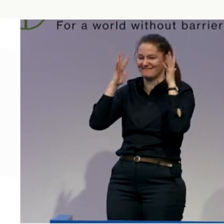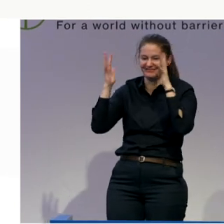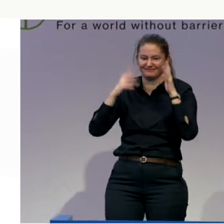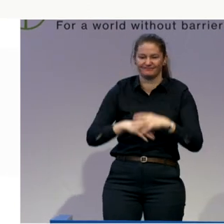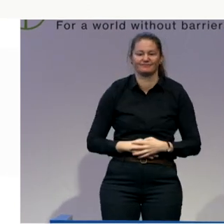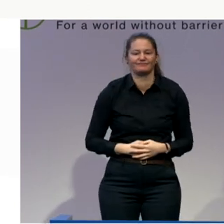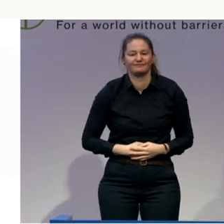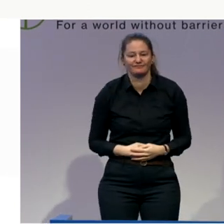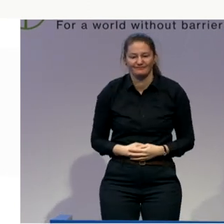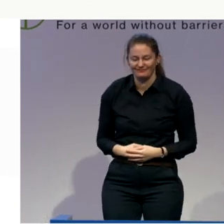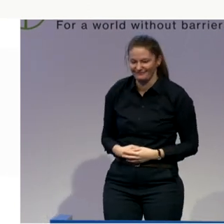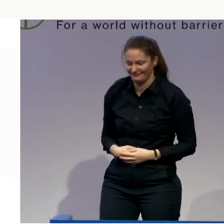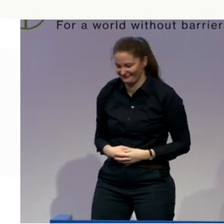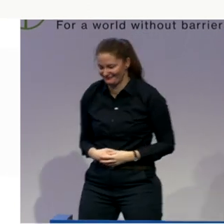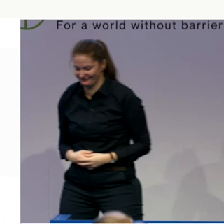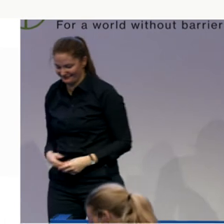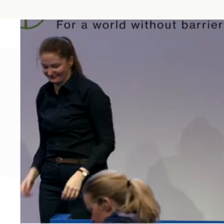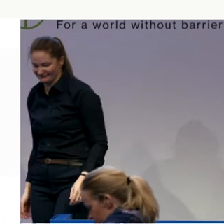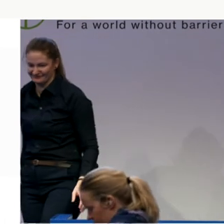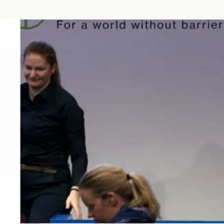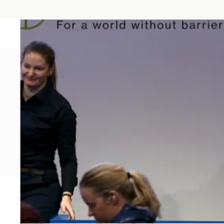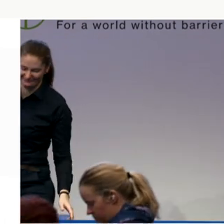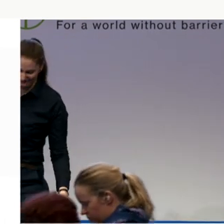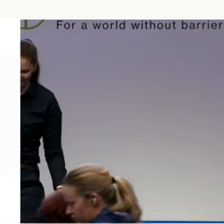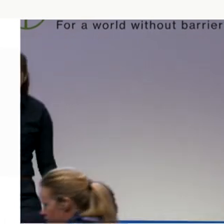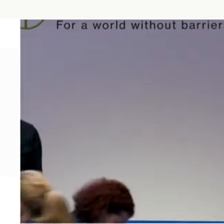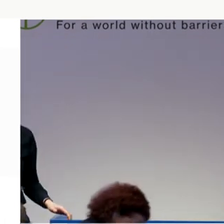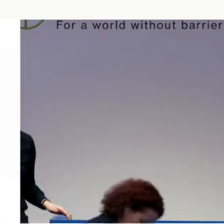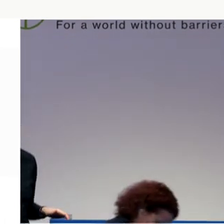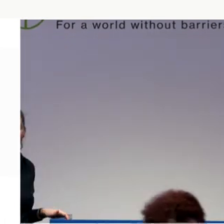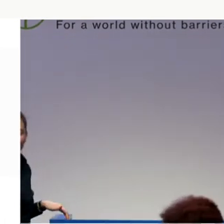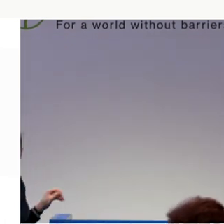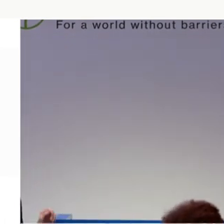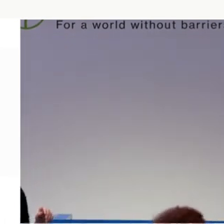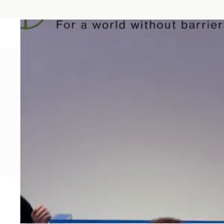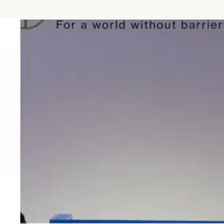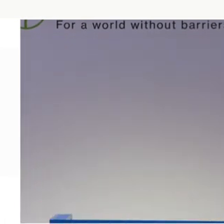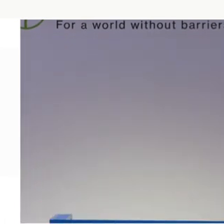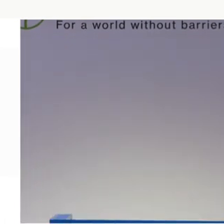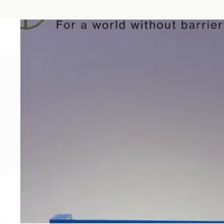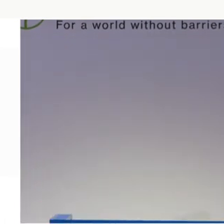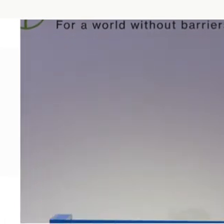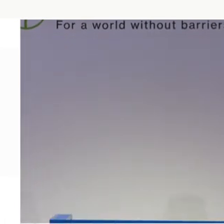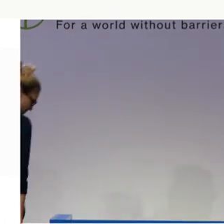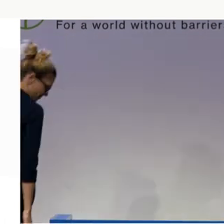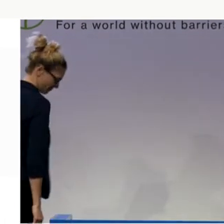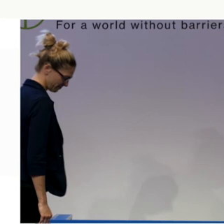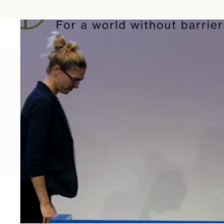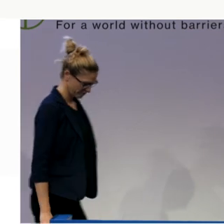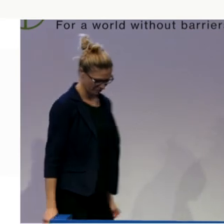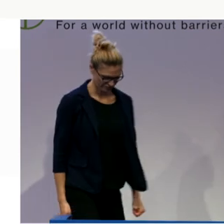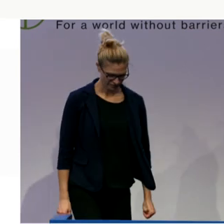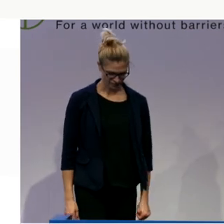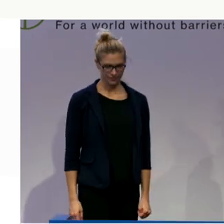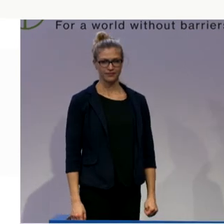Gemma, if I may ask you to introduce yourself and tell us where your research has taken you and